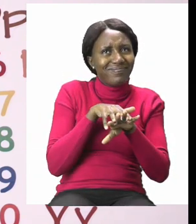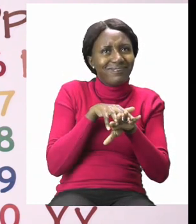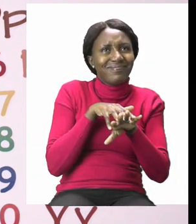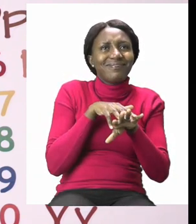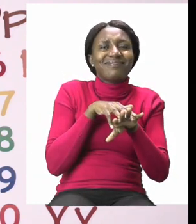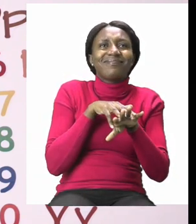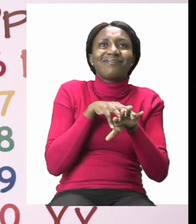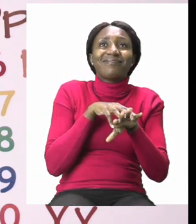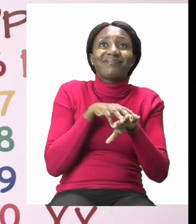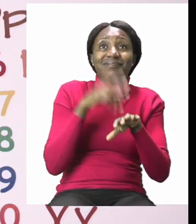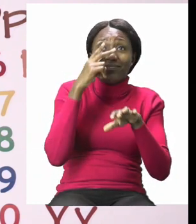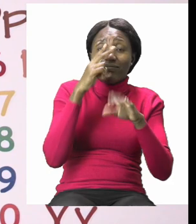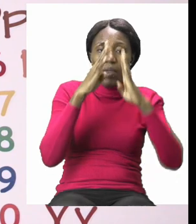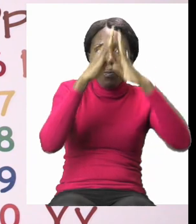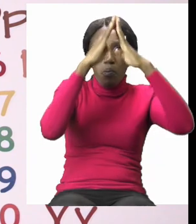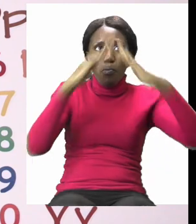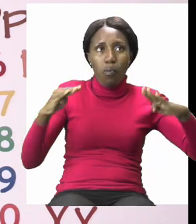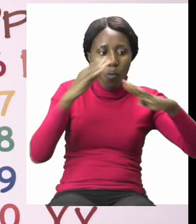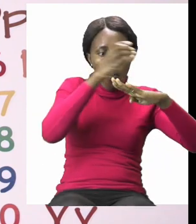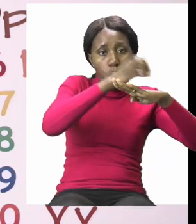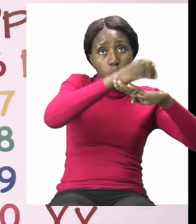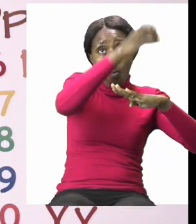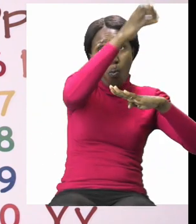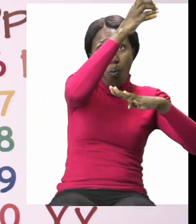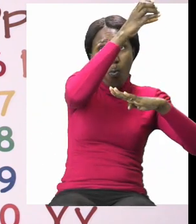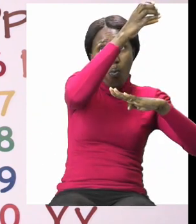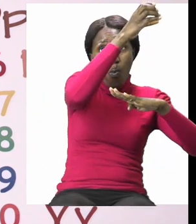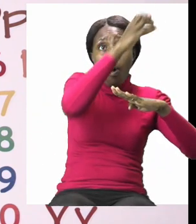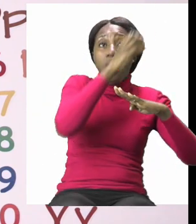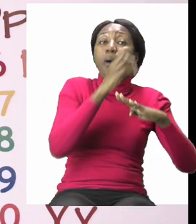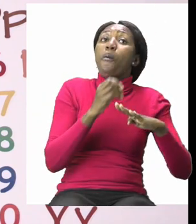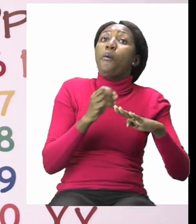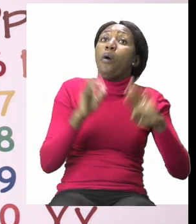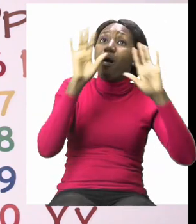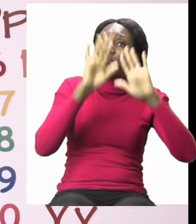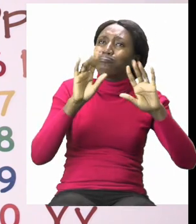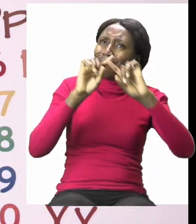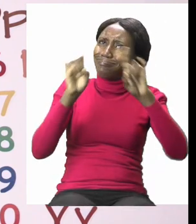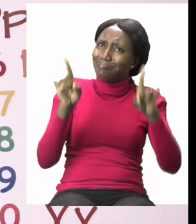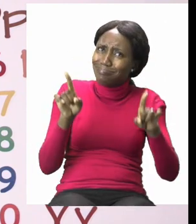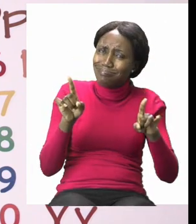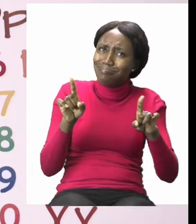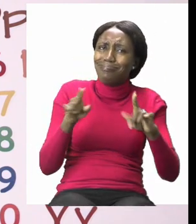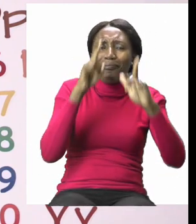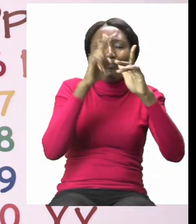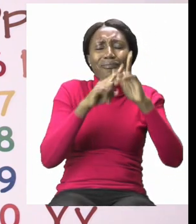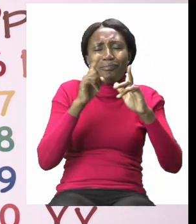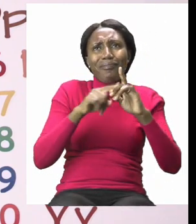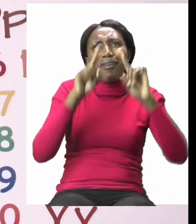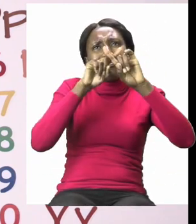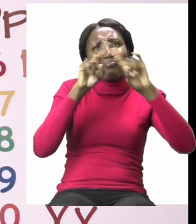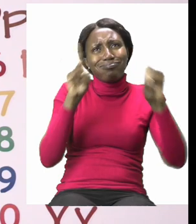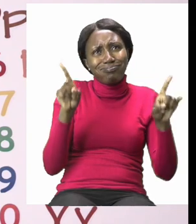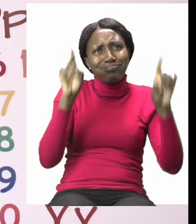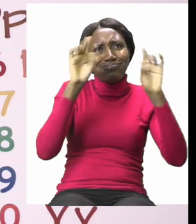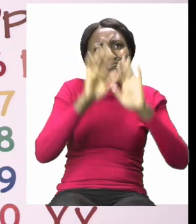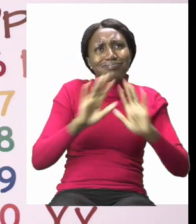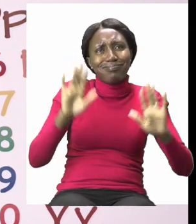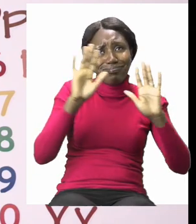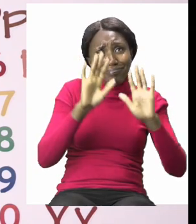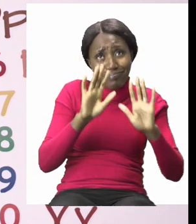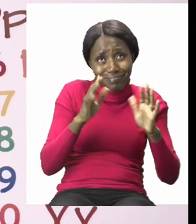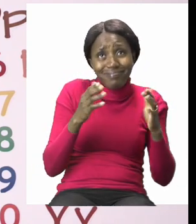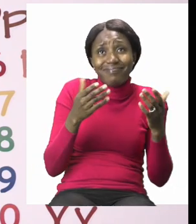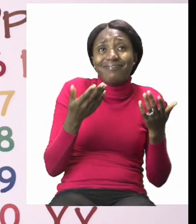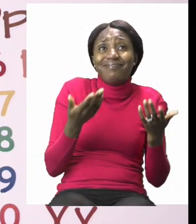have the chimney a different colour. The roof of the house a different colour. The windows of the house a different